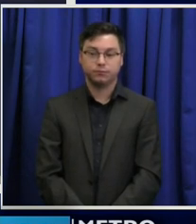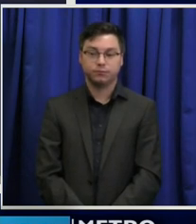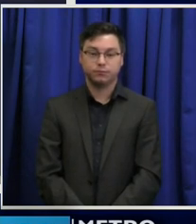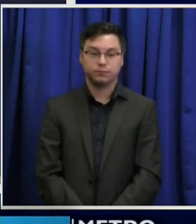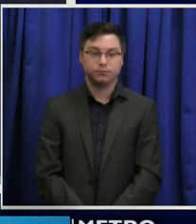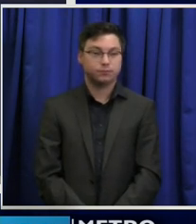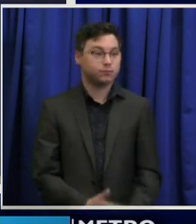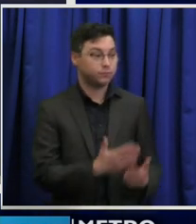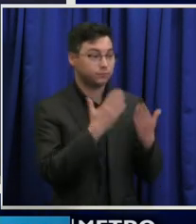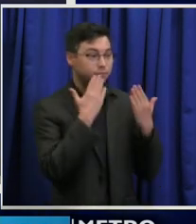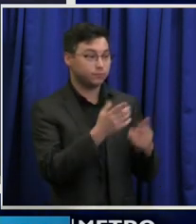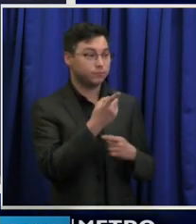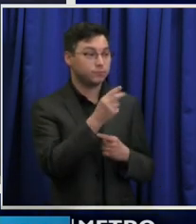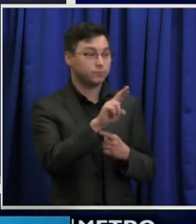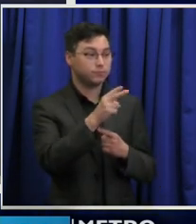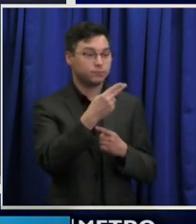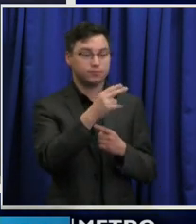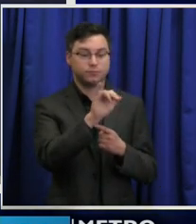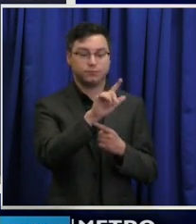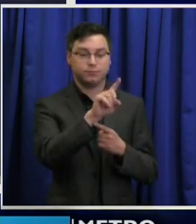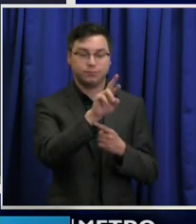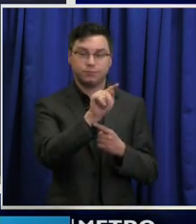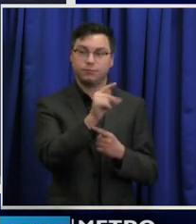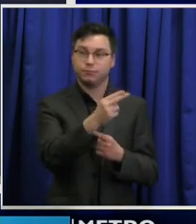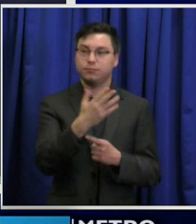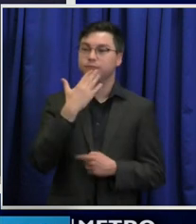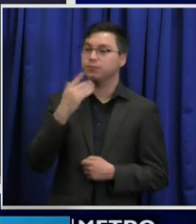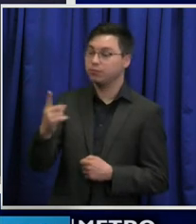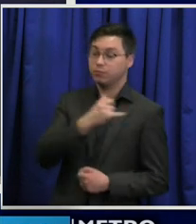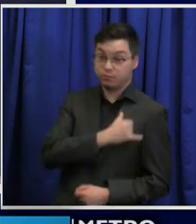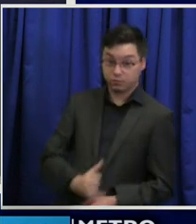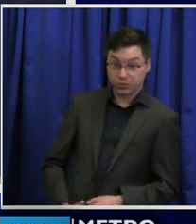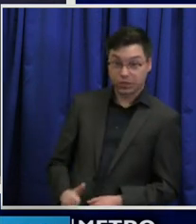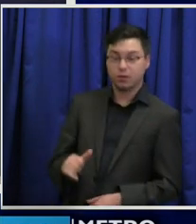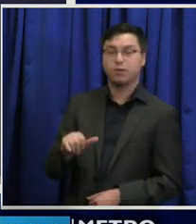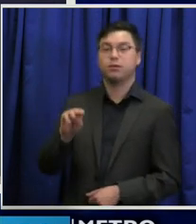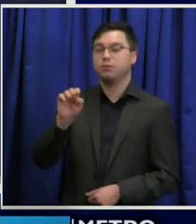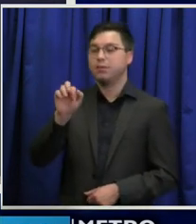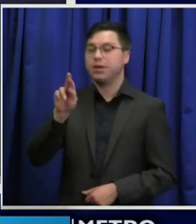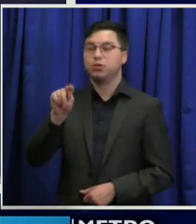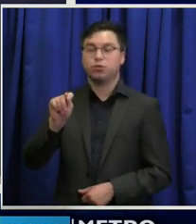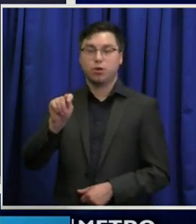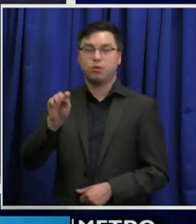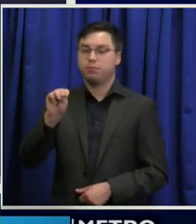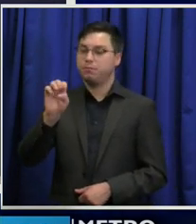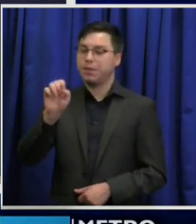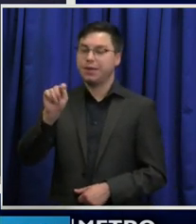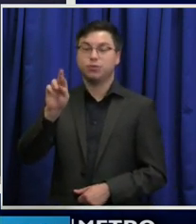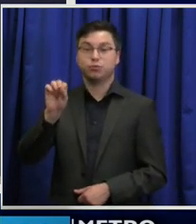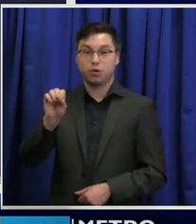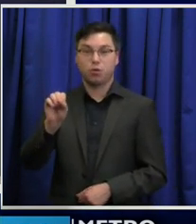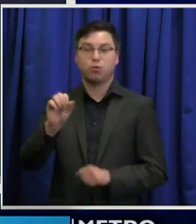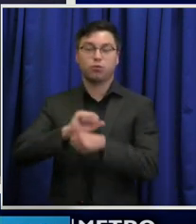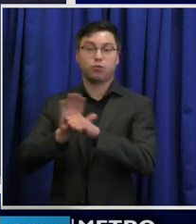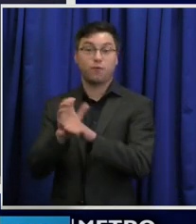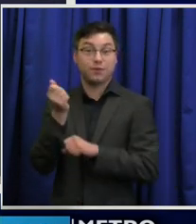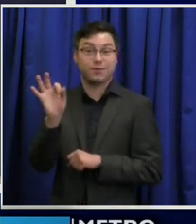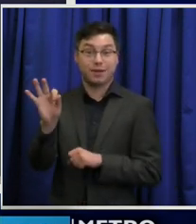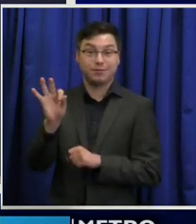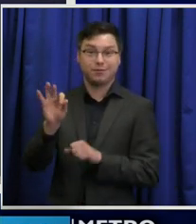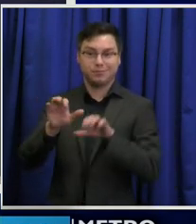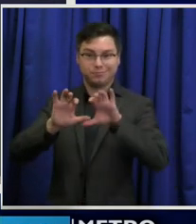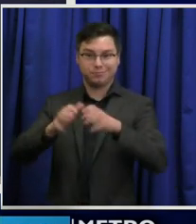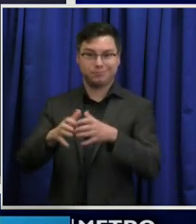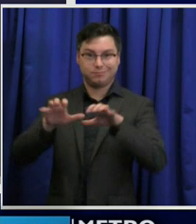Thank you, Dr. Hildreth. Thank you, Mayor and Metro's COVID-19 Task Force for inviting me to speak and for navigating and